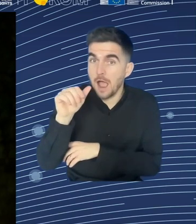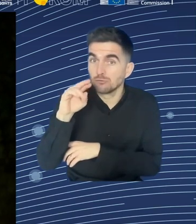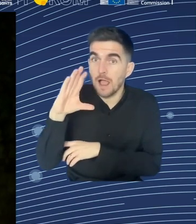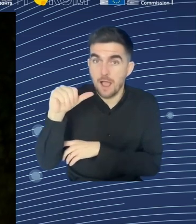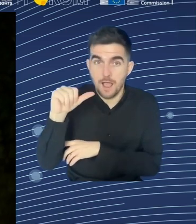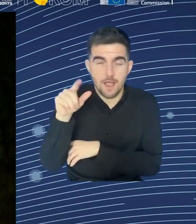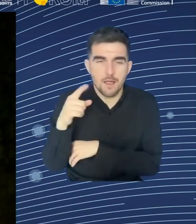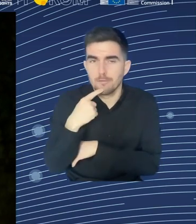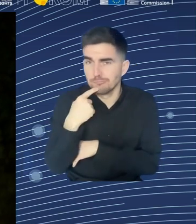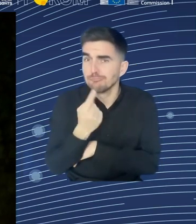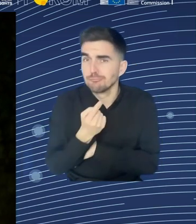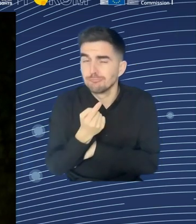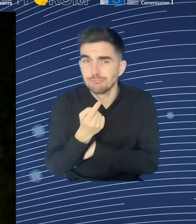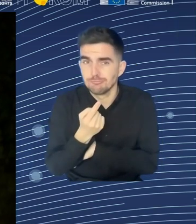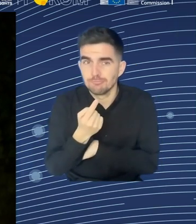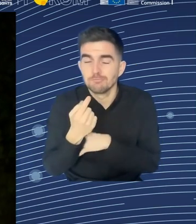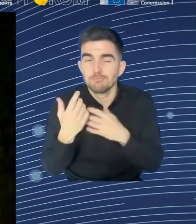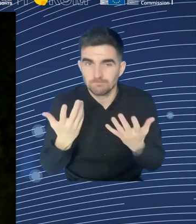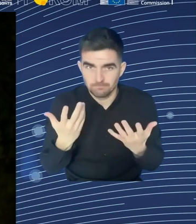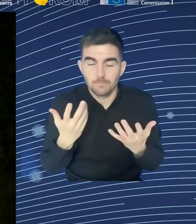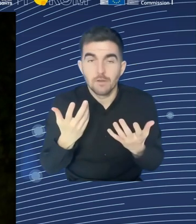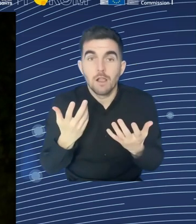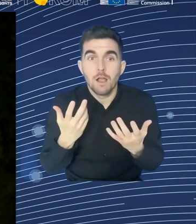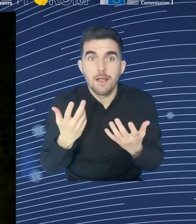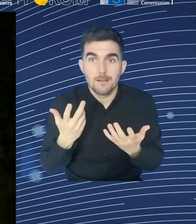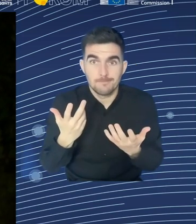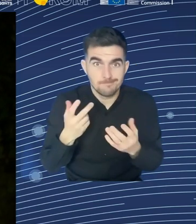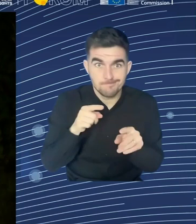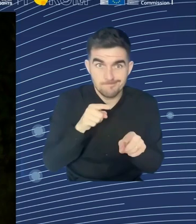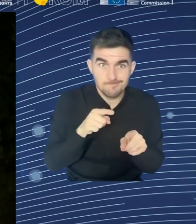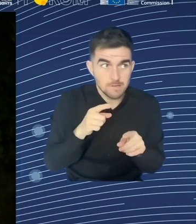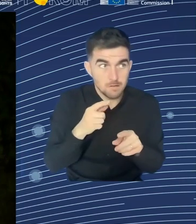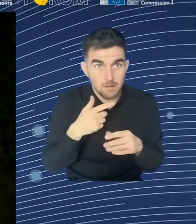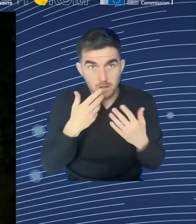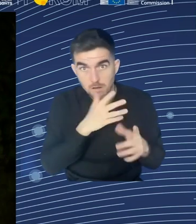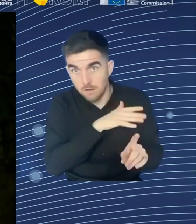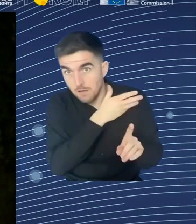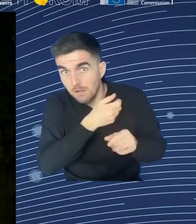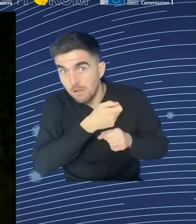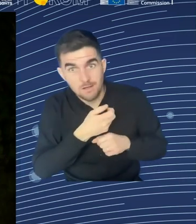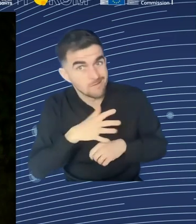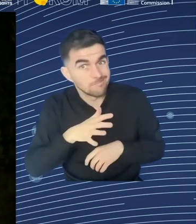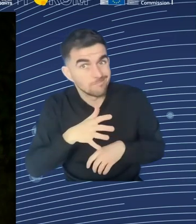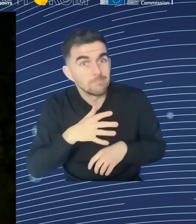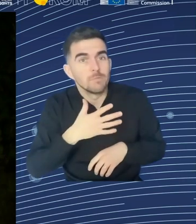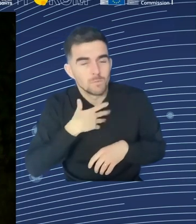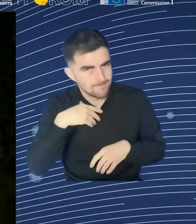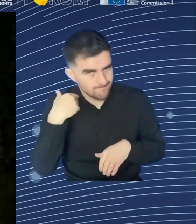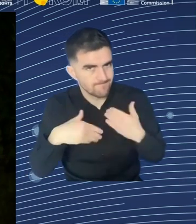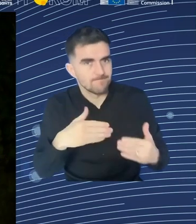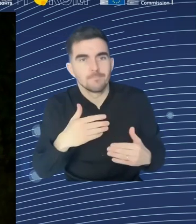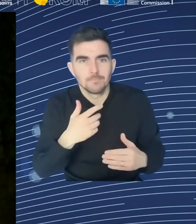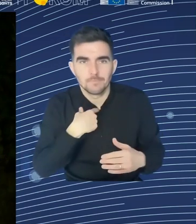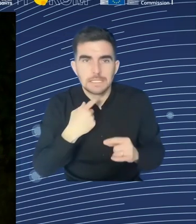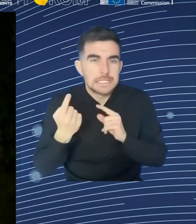example, on minimum income. For example, on long-term unemployed. And it is important to work on improving activation of these people. So that is,